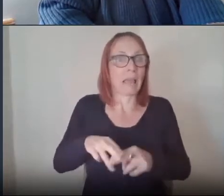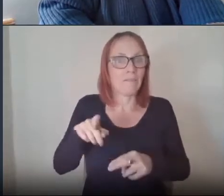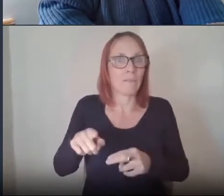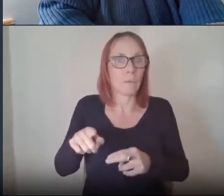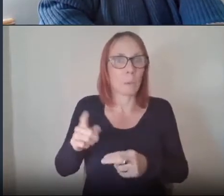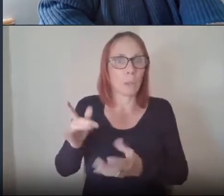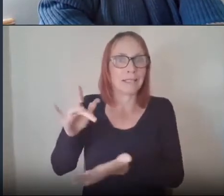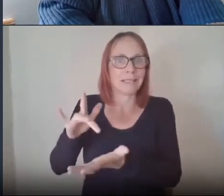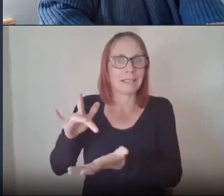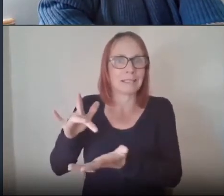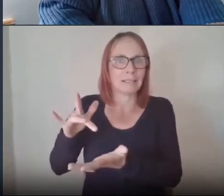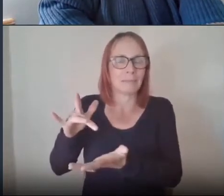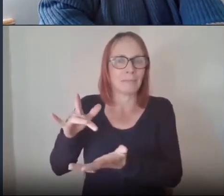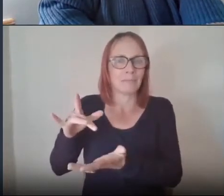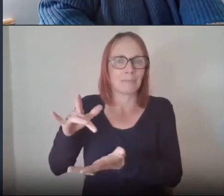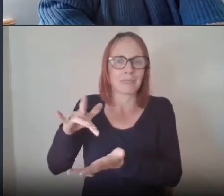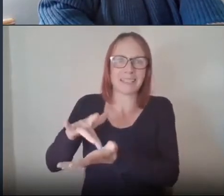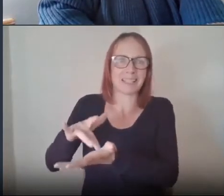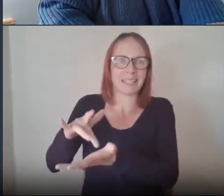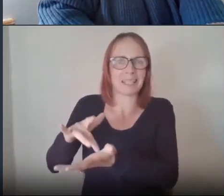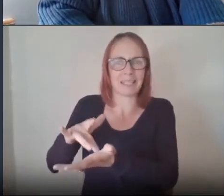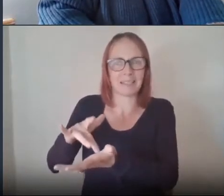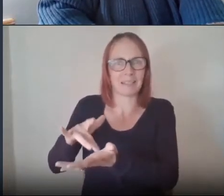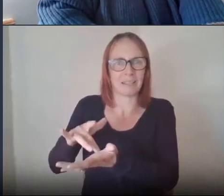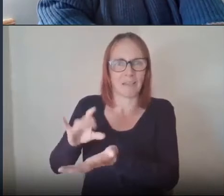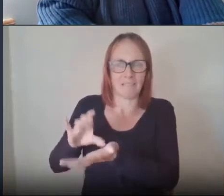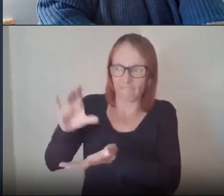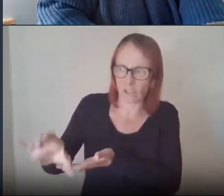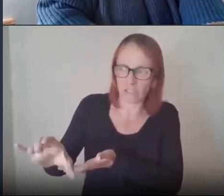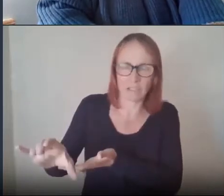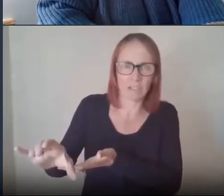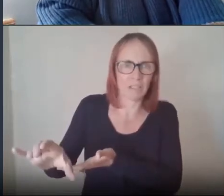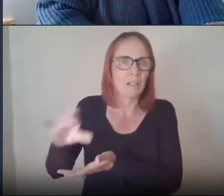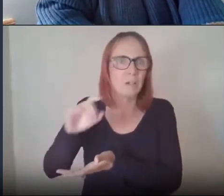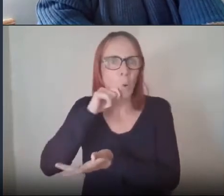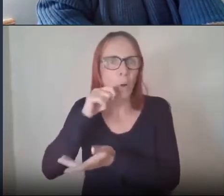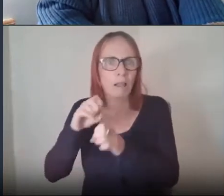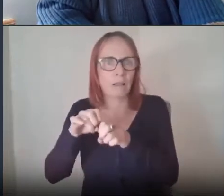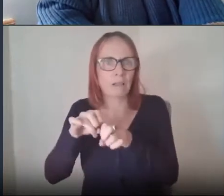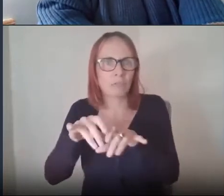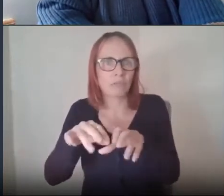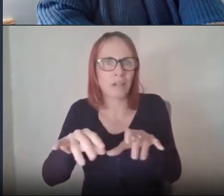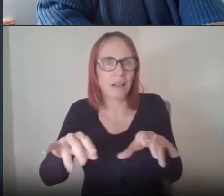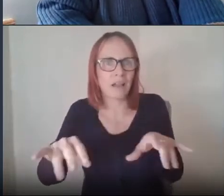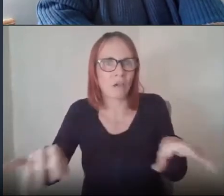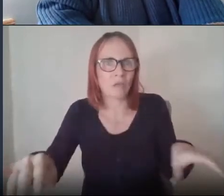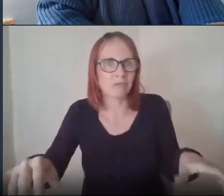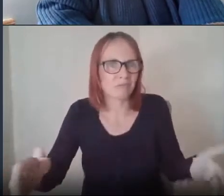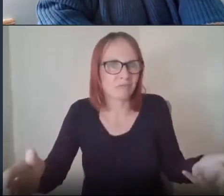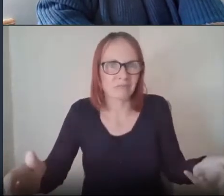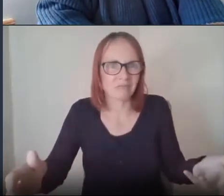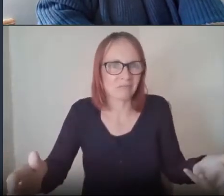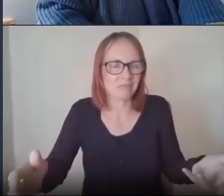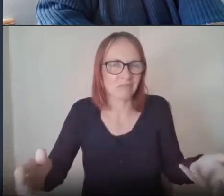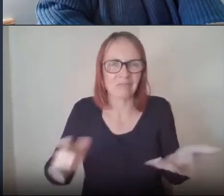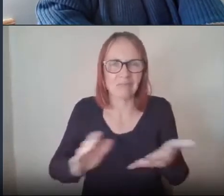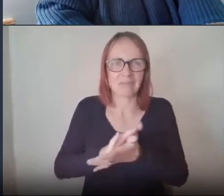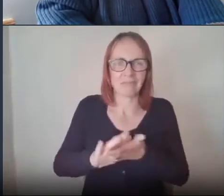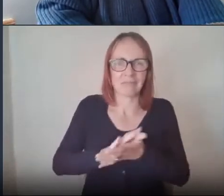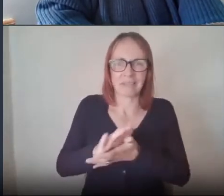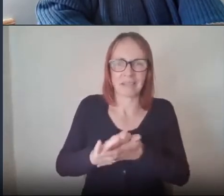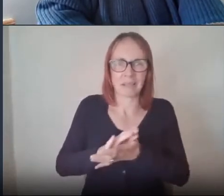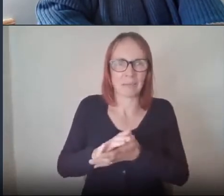there will be a trickle-down economy to the outlying areas but all that really does is it creates a commuter belt